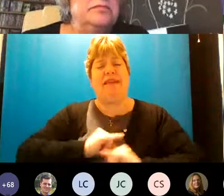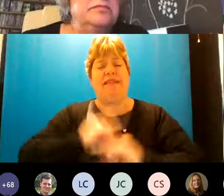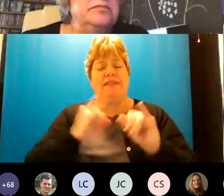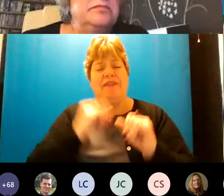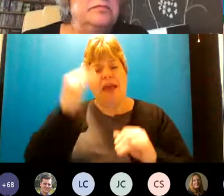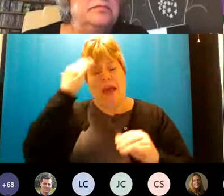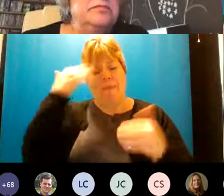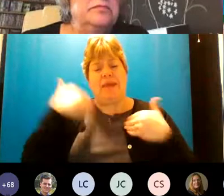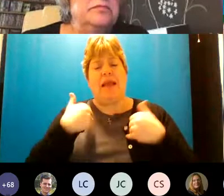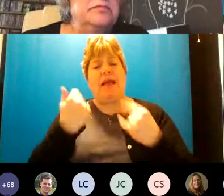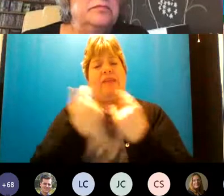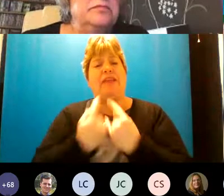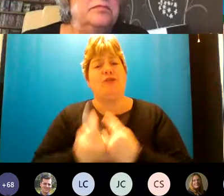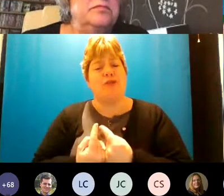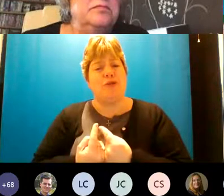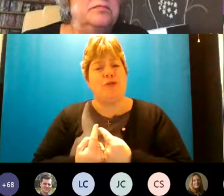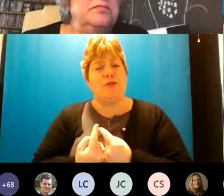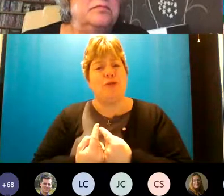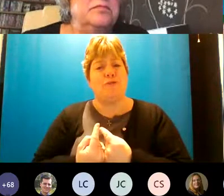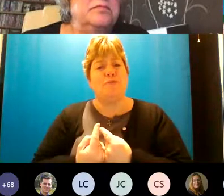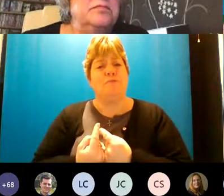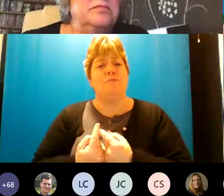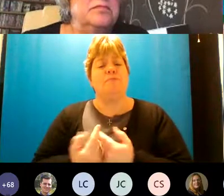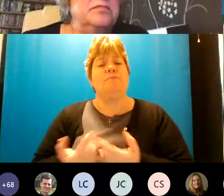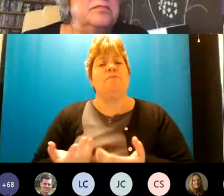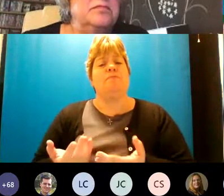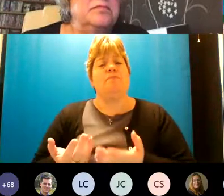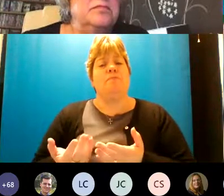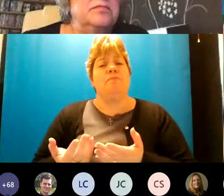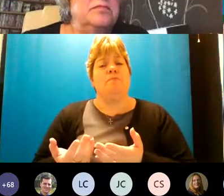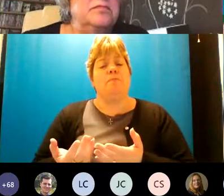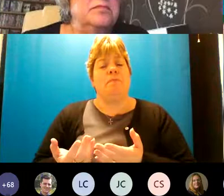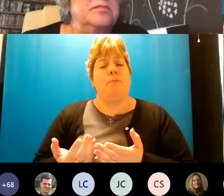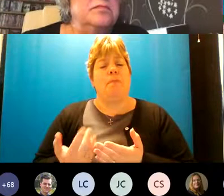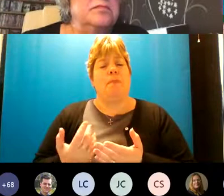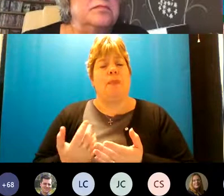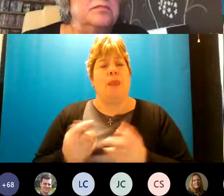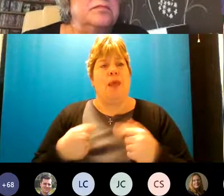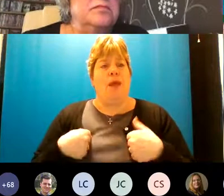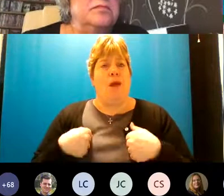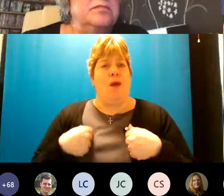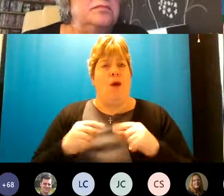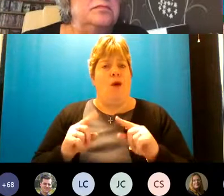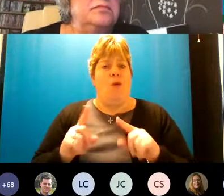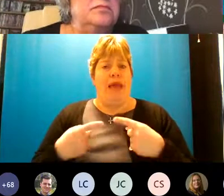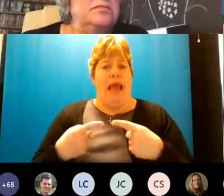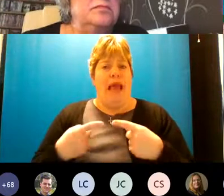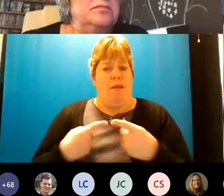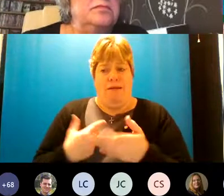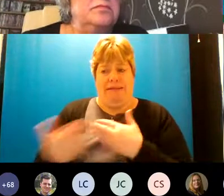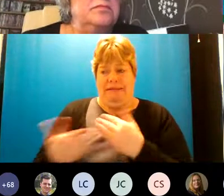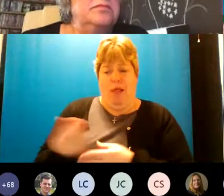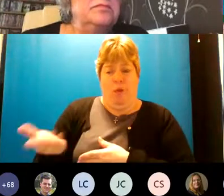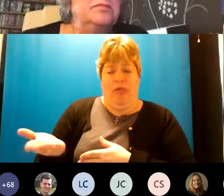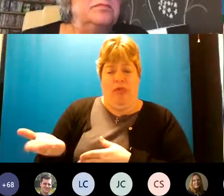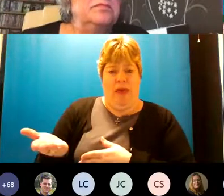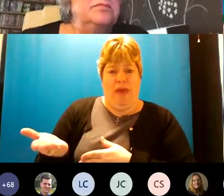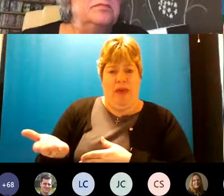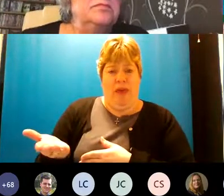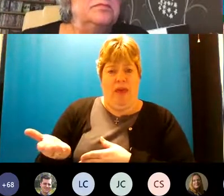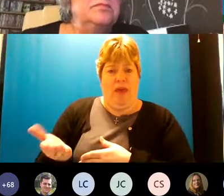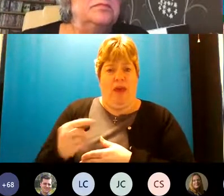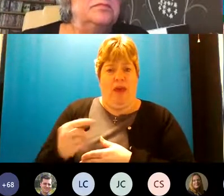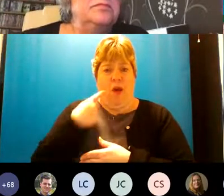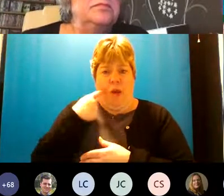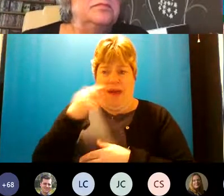health issues that um we cannot we cannot deal with we can't eke out the mental health